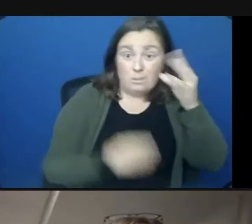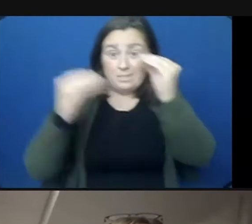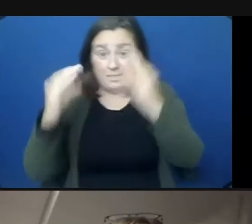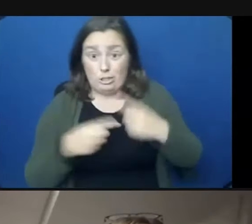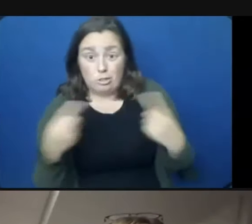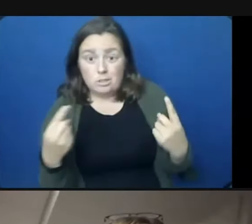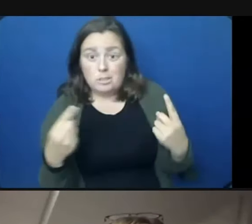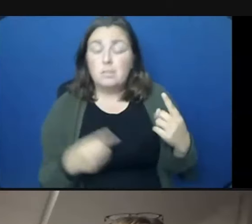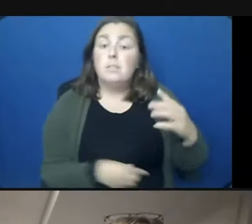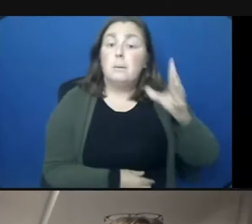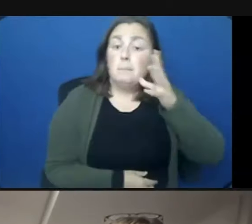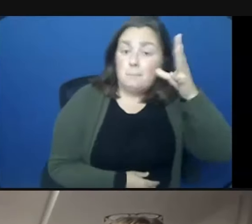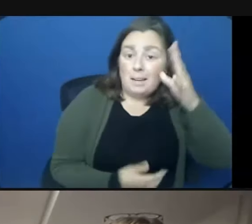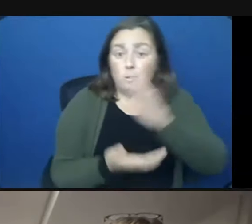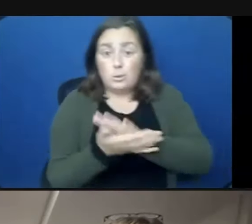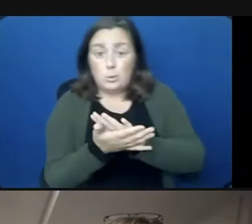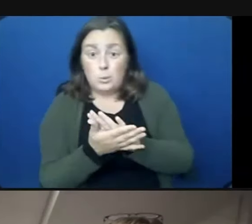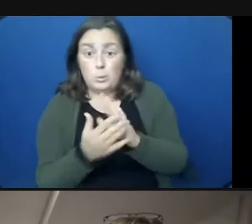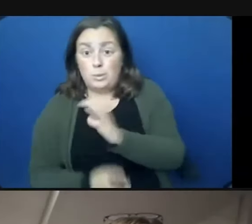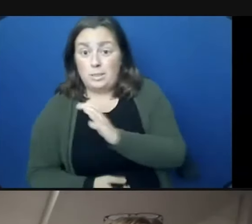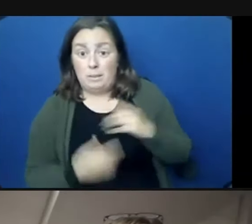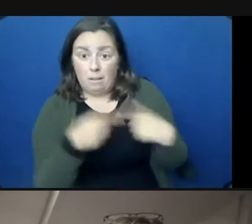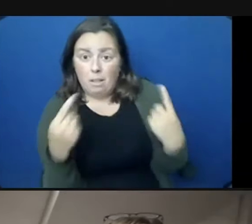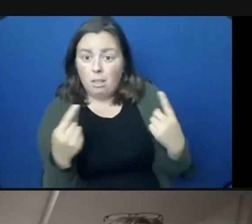of parents against school community, decision of school community against teachers.